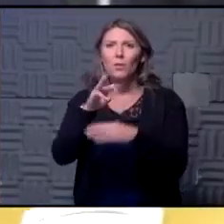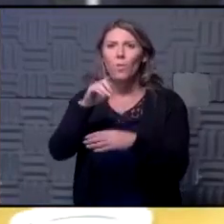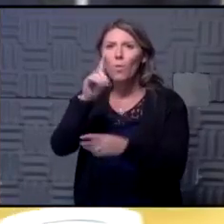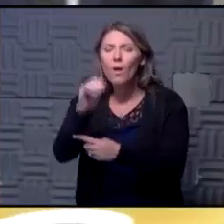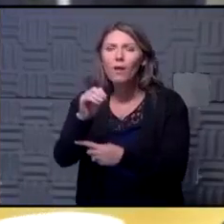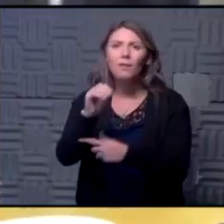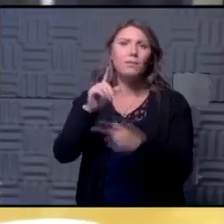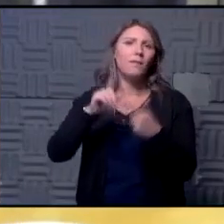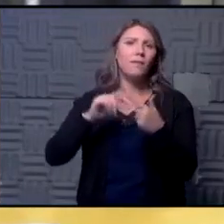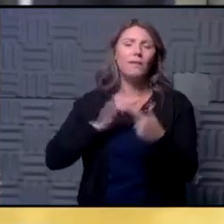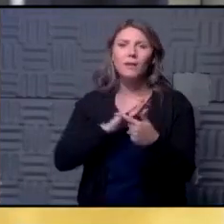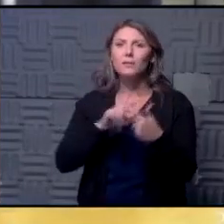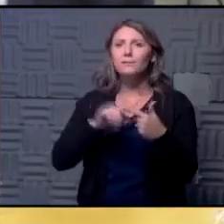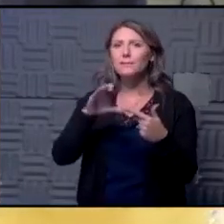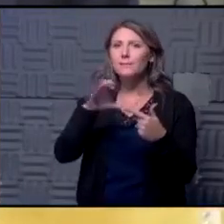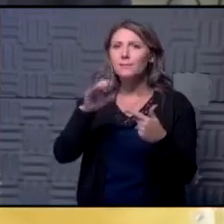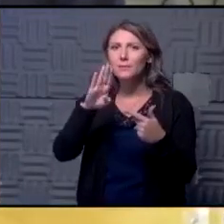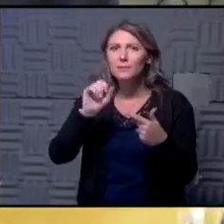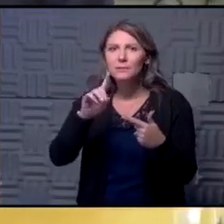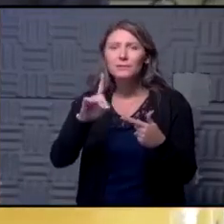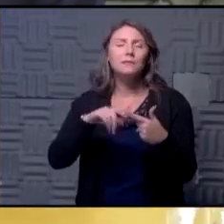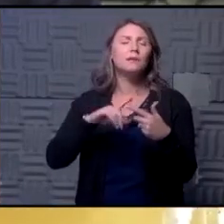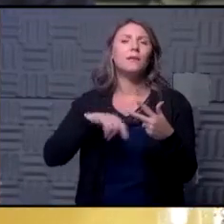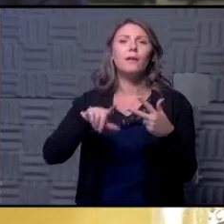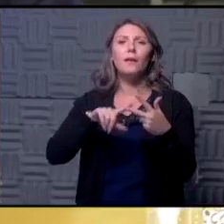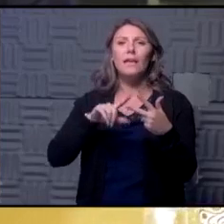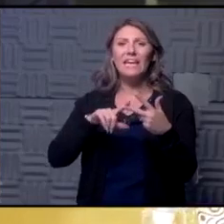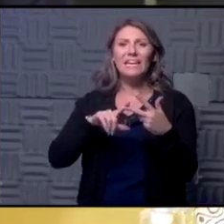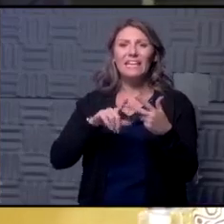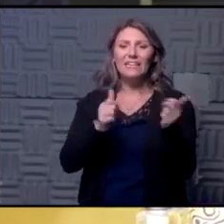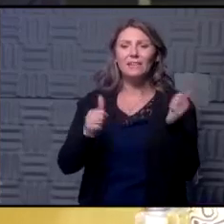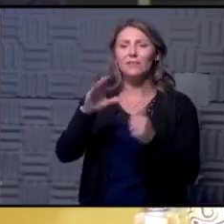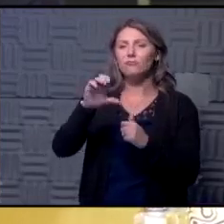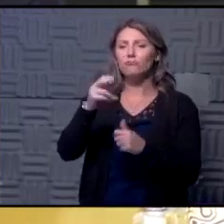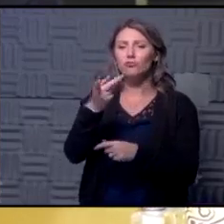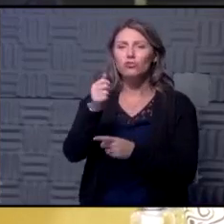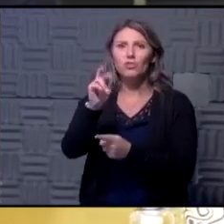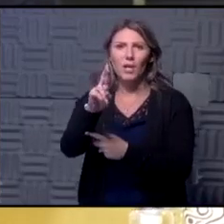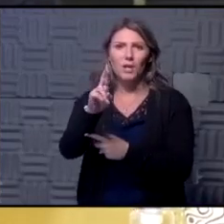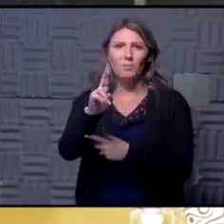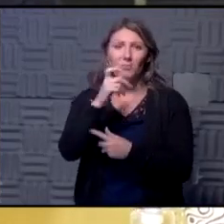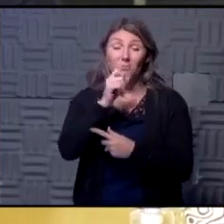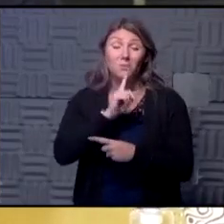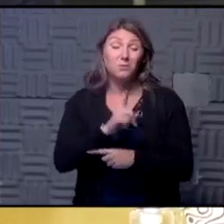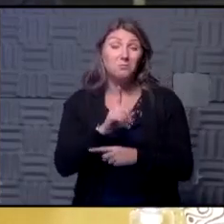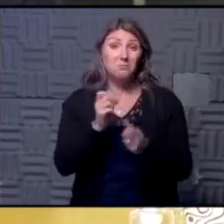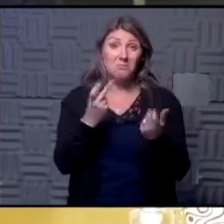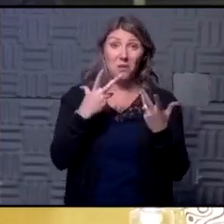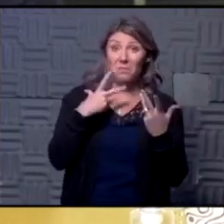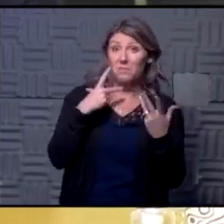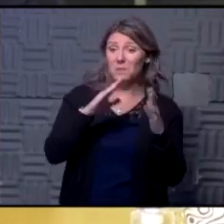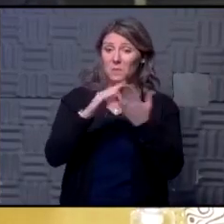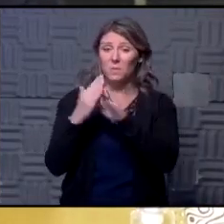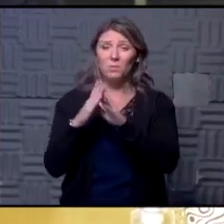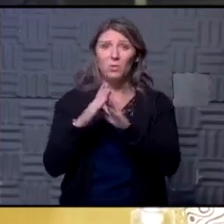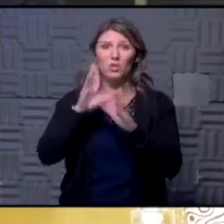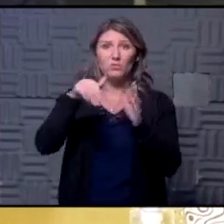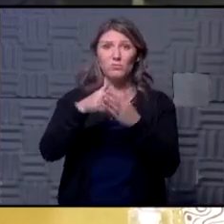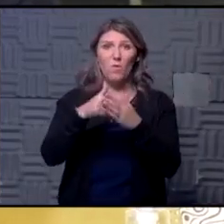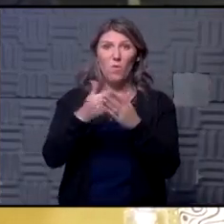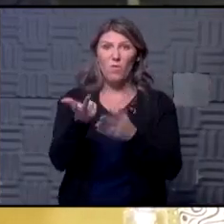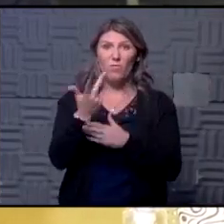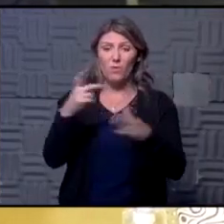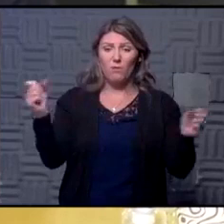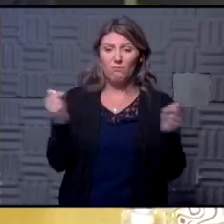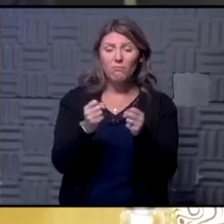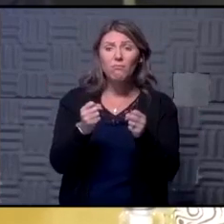cvb and the chamber and that i know of i'm not sure how many other communities have brought these types of civic organizations together to